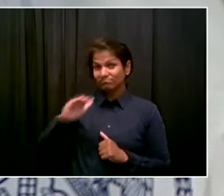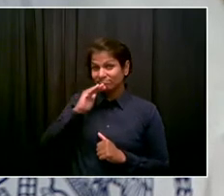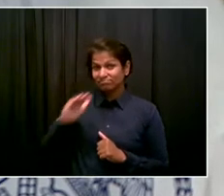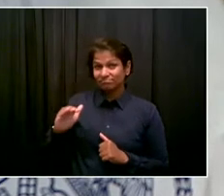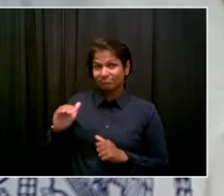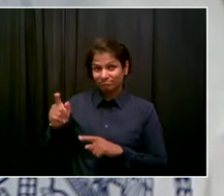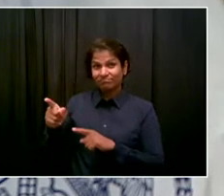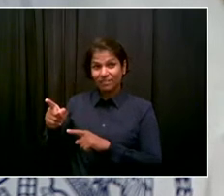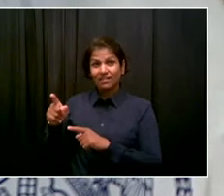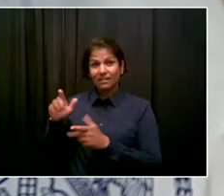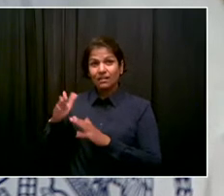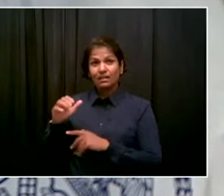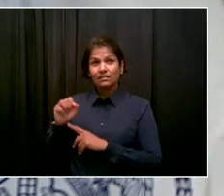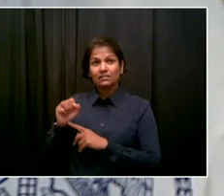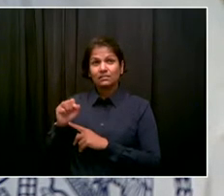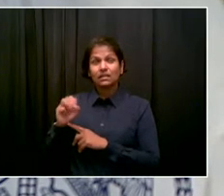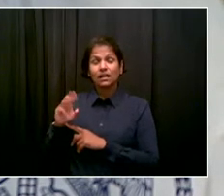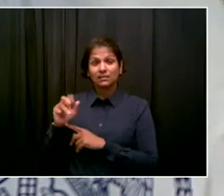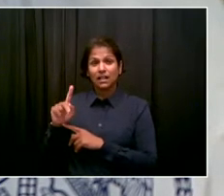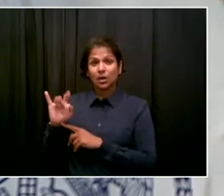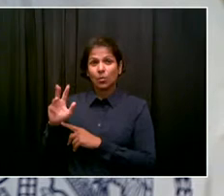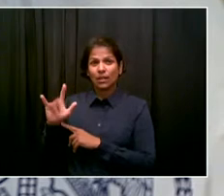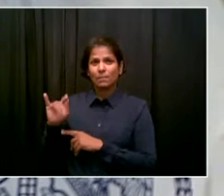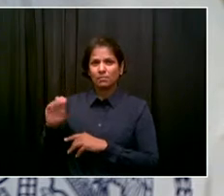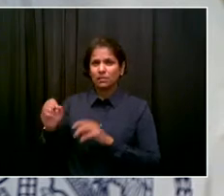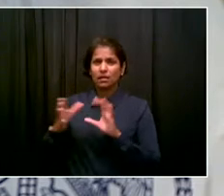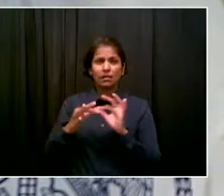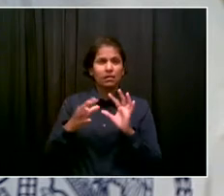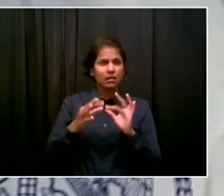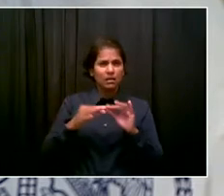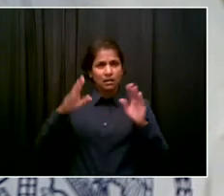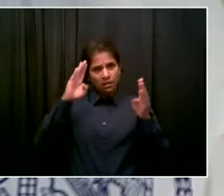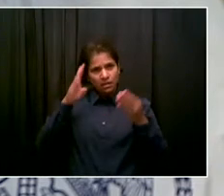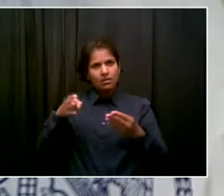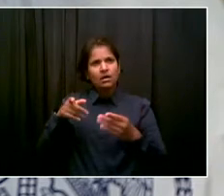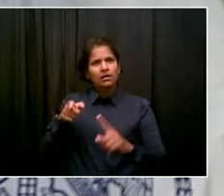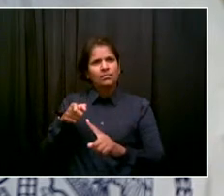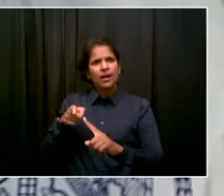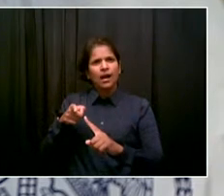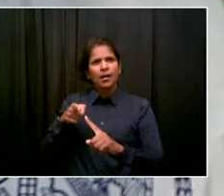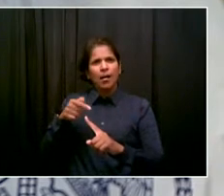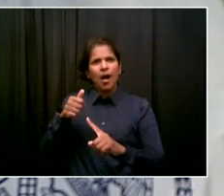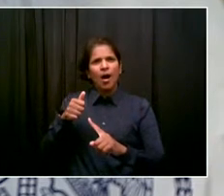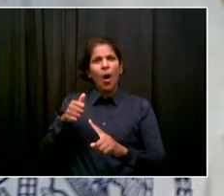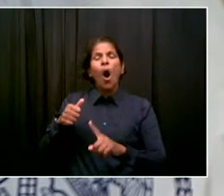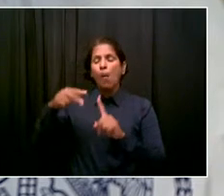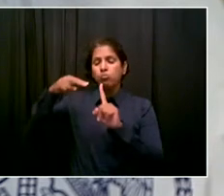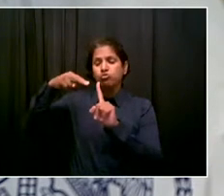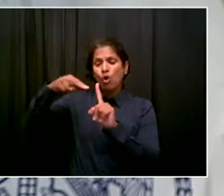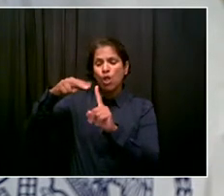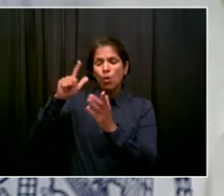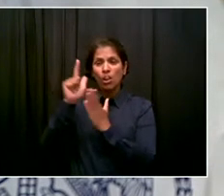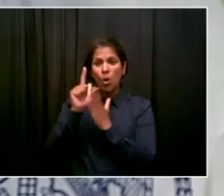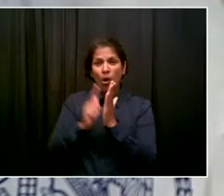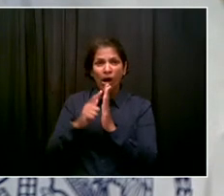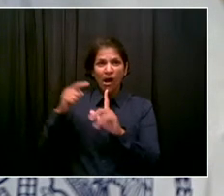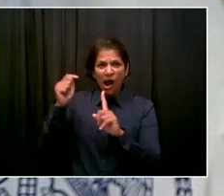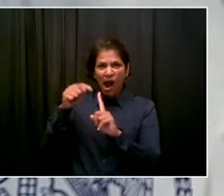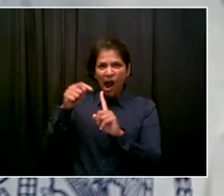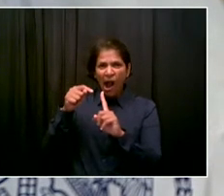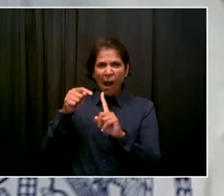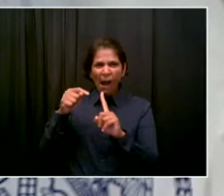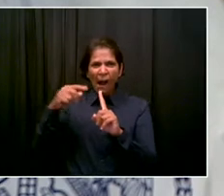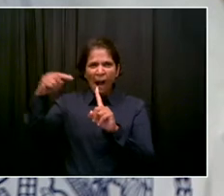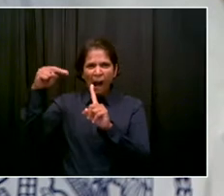parole law. But in this instance, I guess, what does that have to do with this instance? I don't know if you have information about the suspect. But could you speak a little bit about